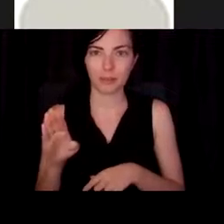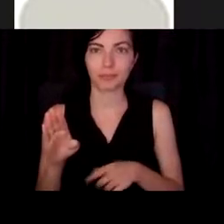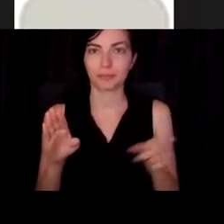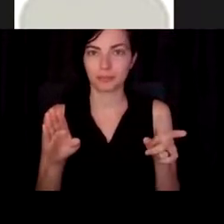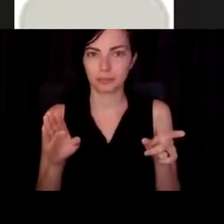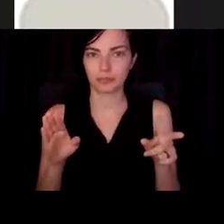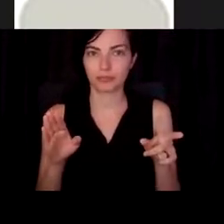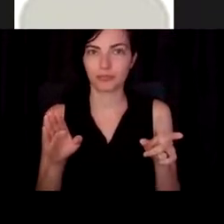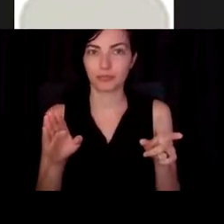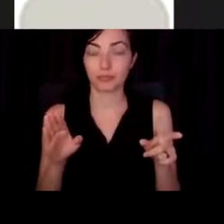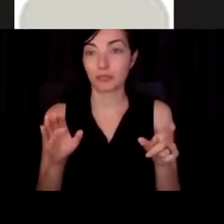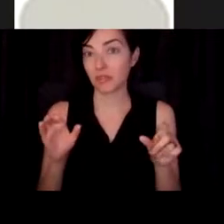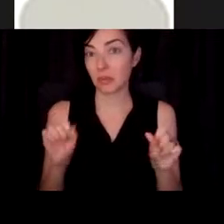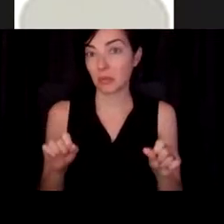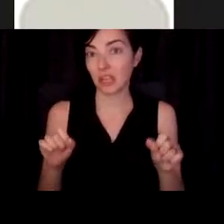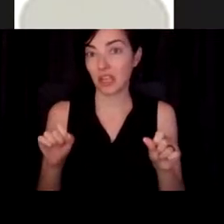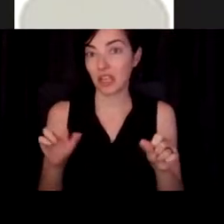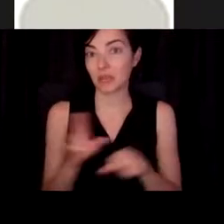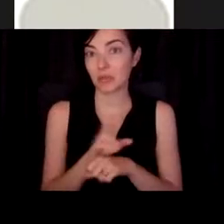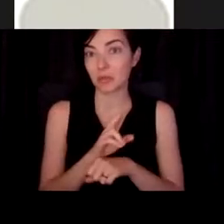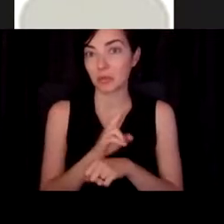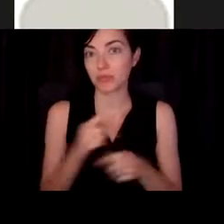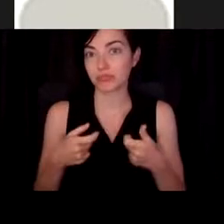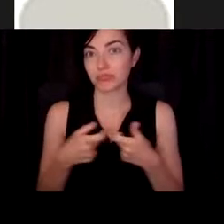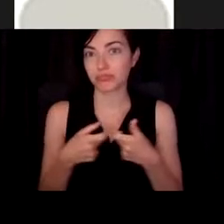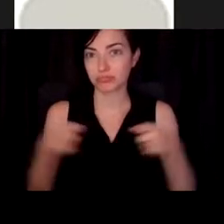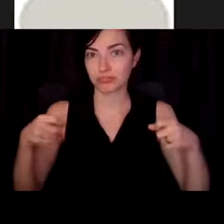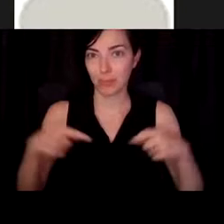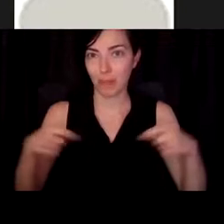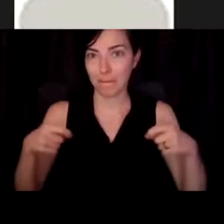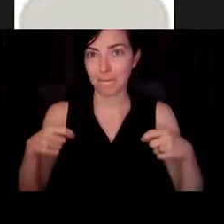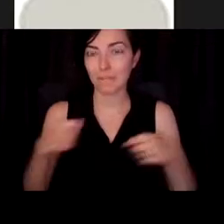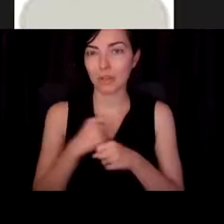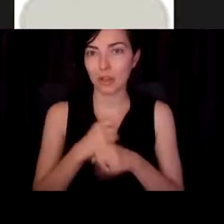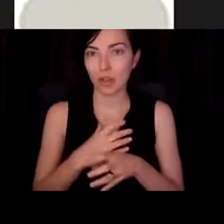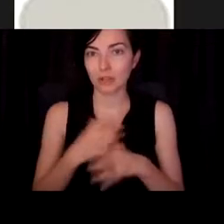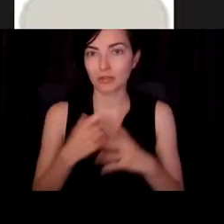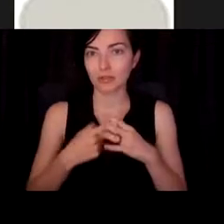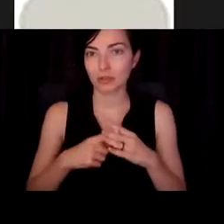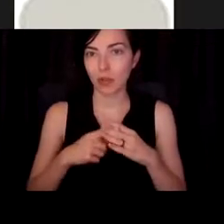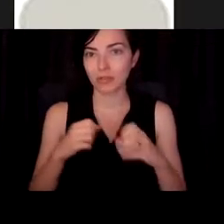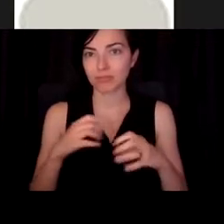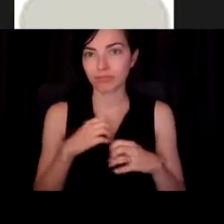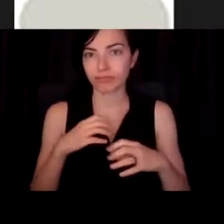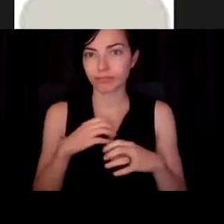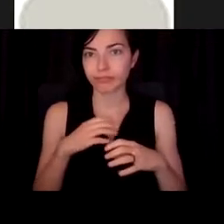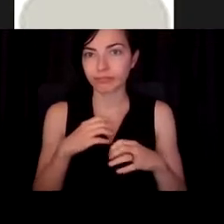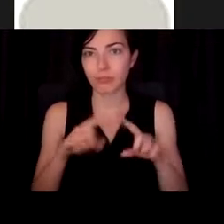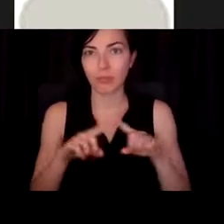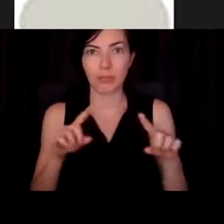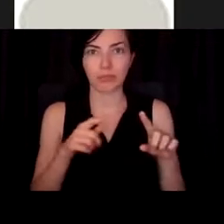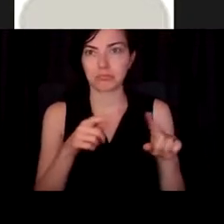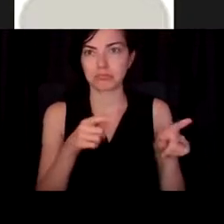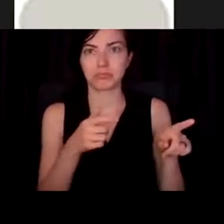you know, we, can electrically stimulate it and get it beating, but this one is just the cells in it are just contracting by